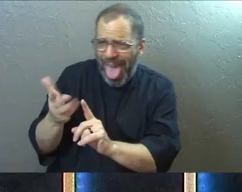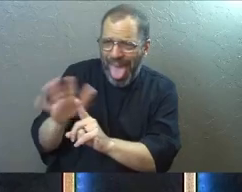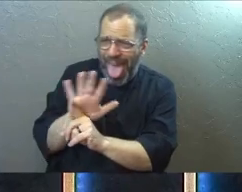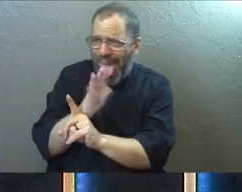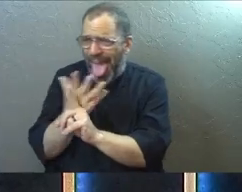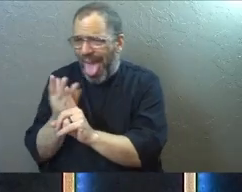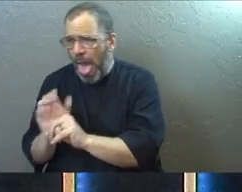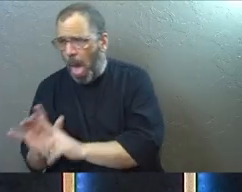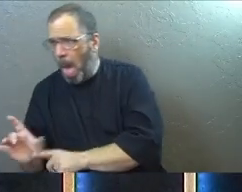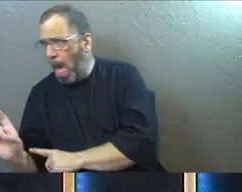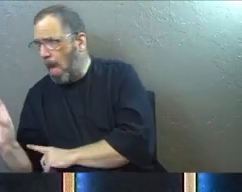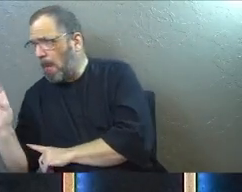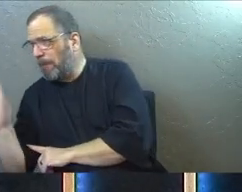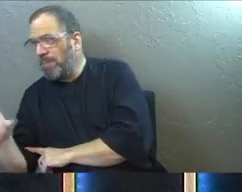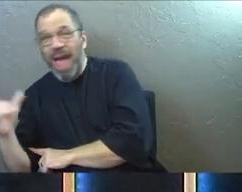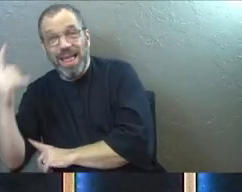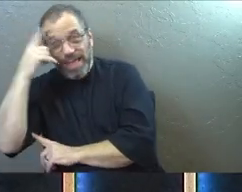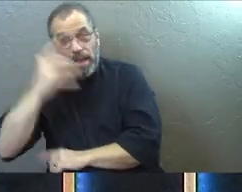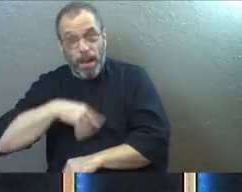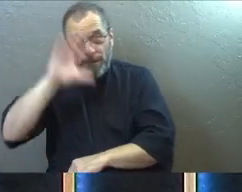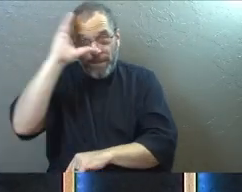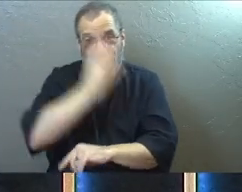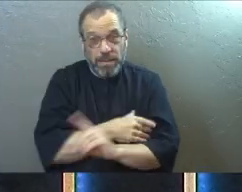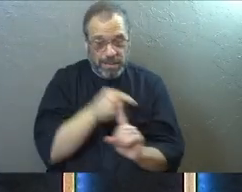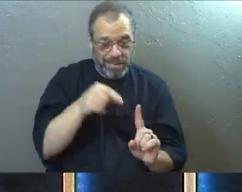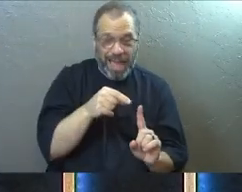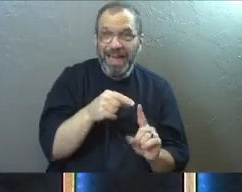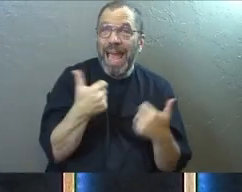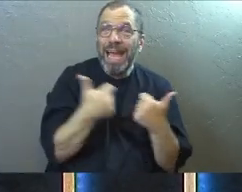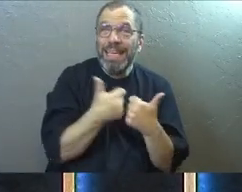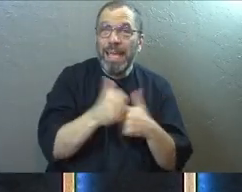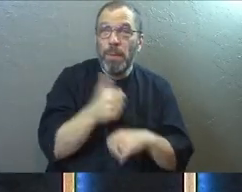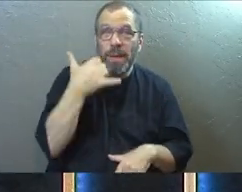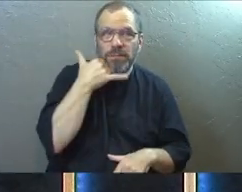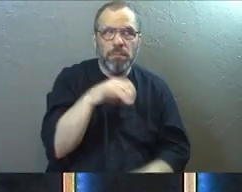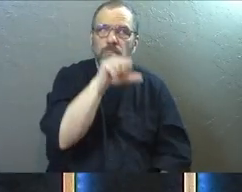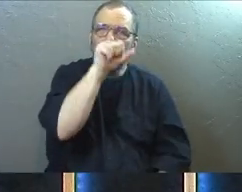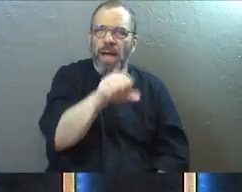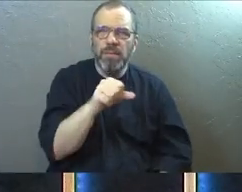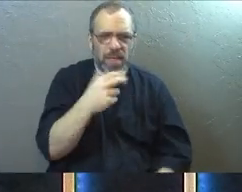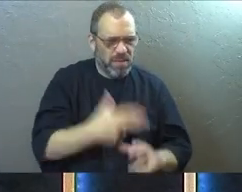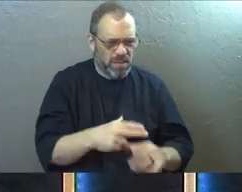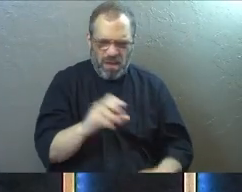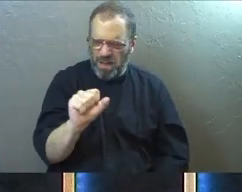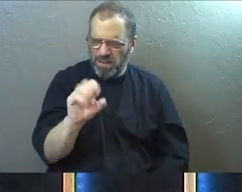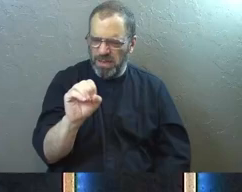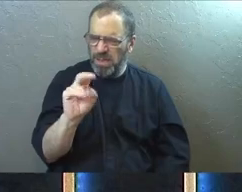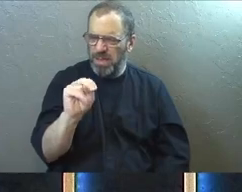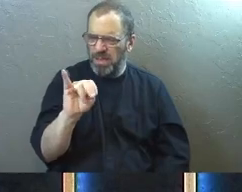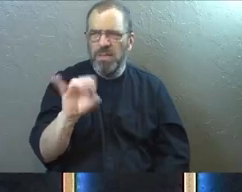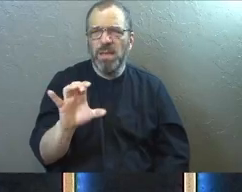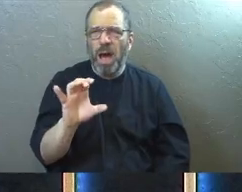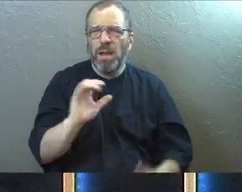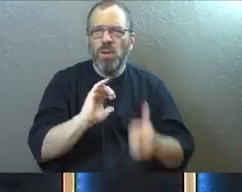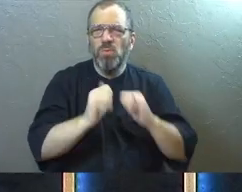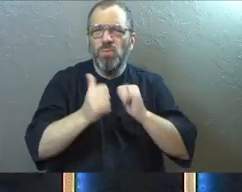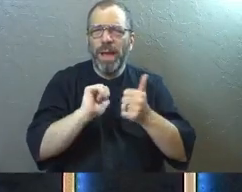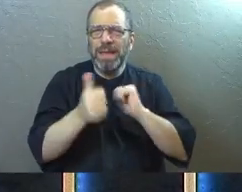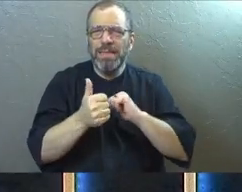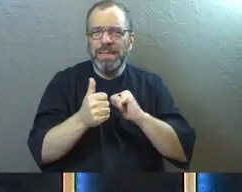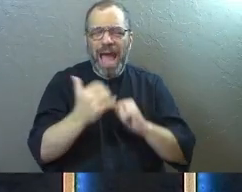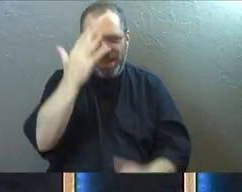of to sneak this in. I think about, cause my son, he's got this game on my phone that he loves to play. It's like a Sonic racing game. And he's like,